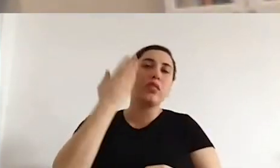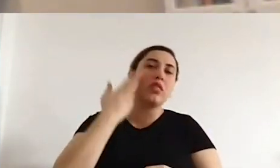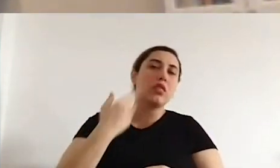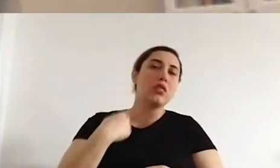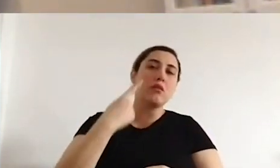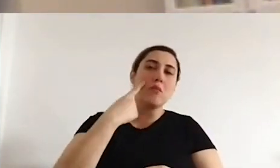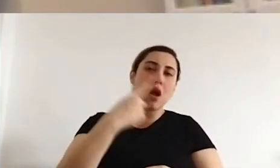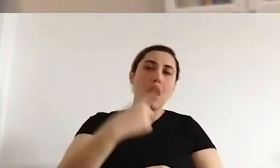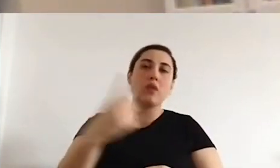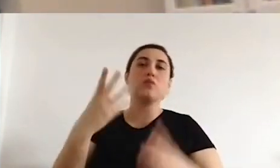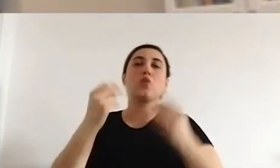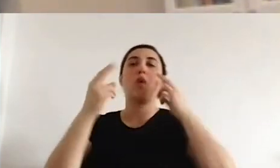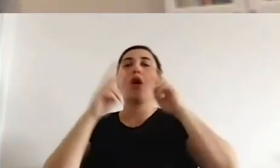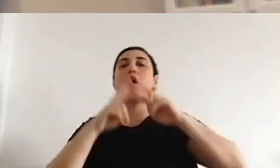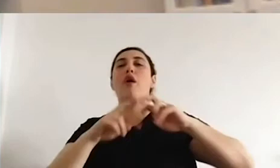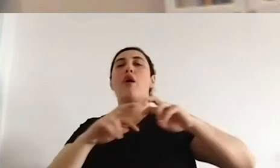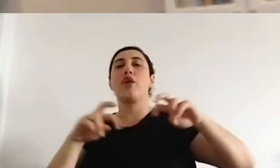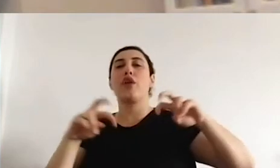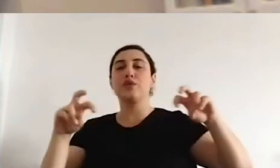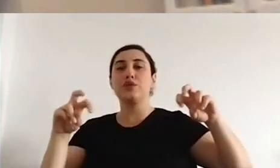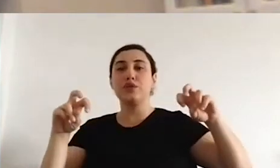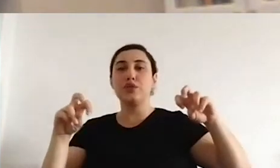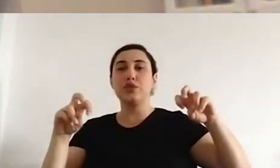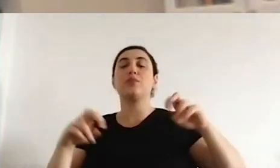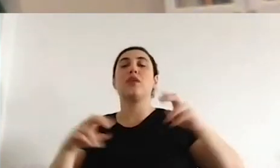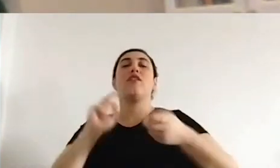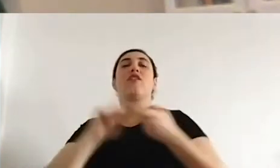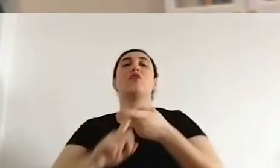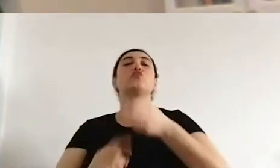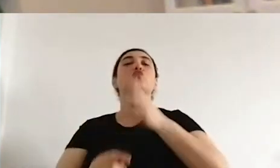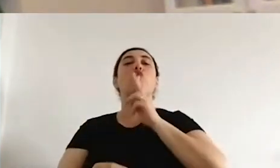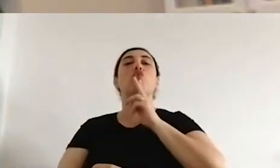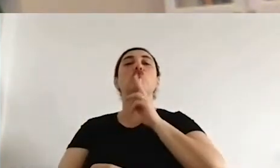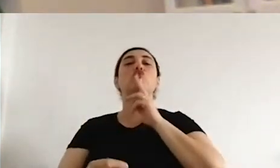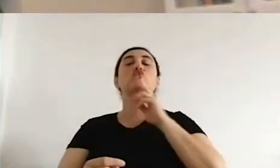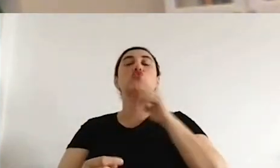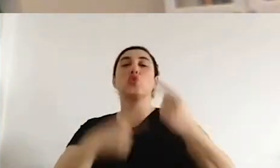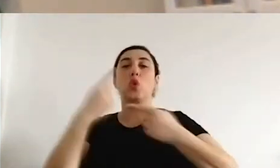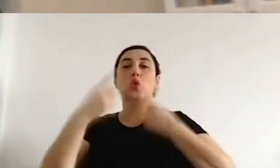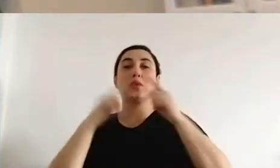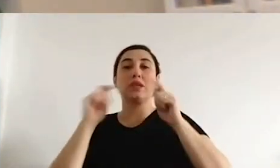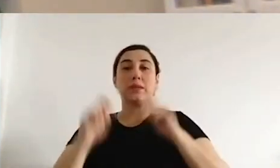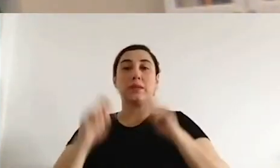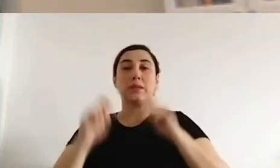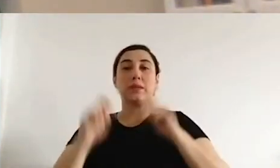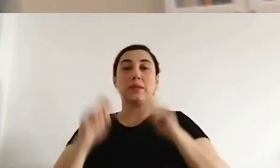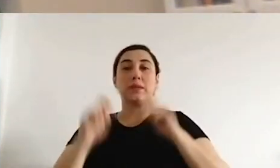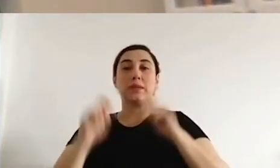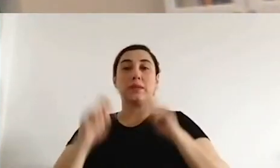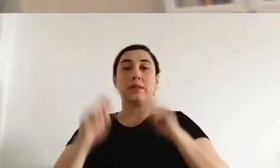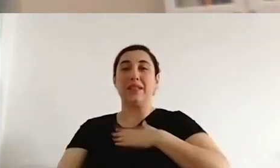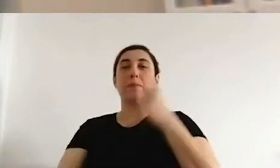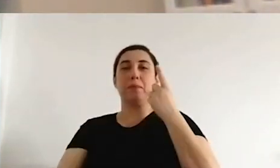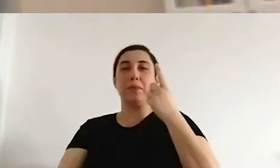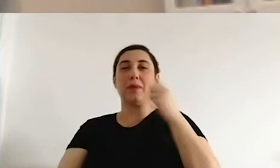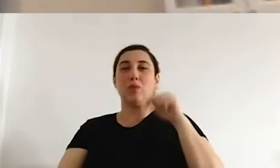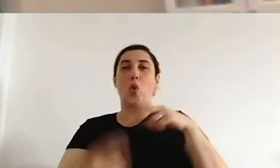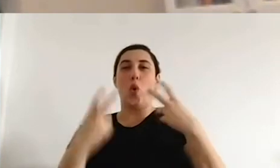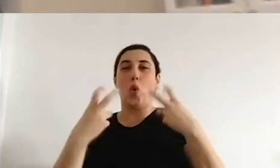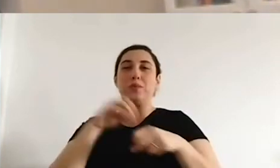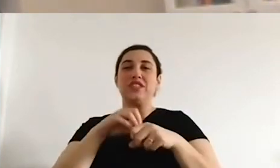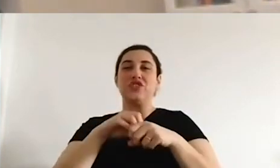I have been following the panel session so far. And during this